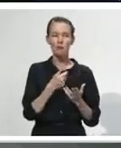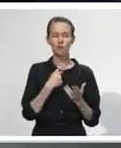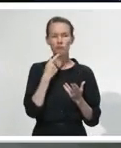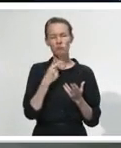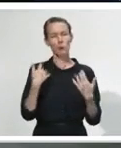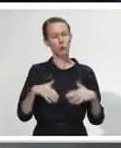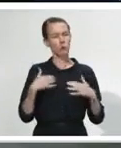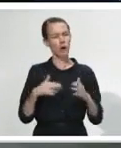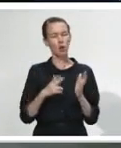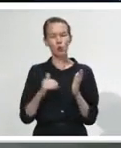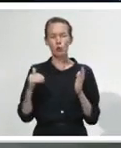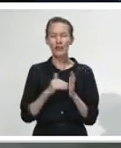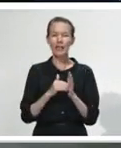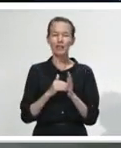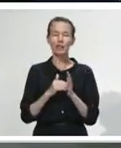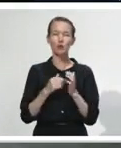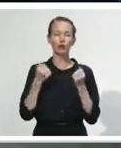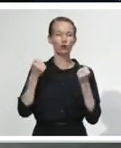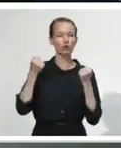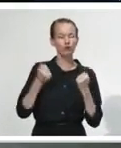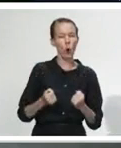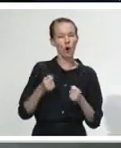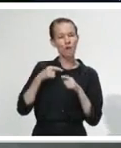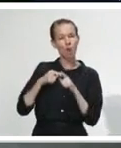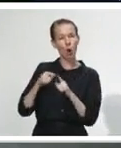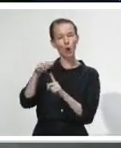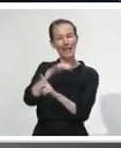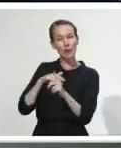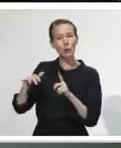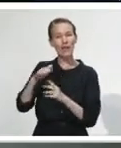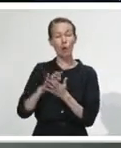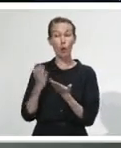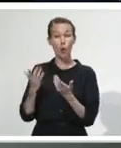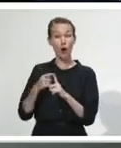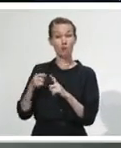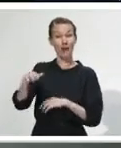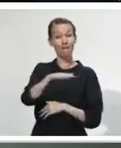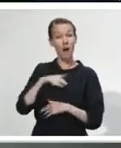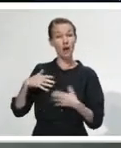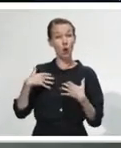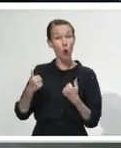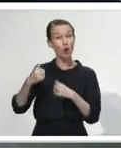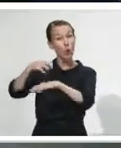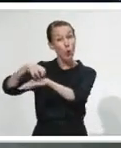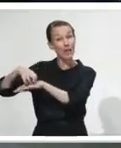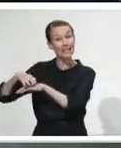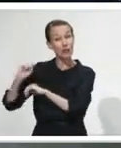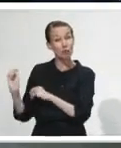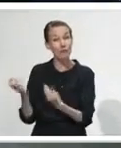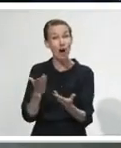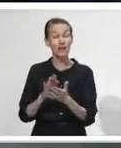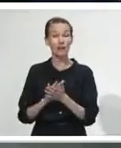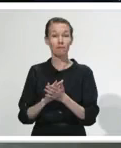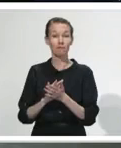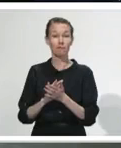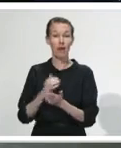response that has been driven by iwi, by whānau ora providers, by Māori wardens